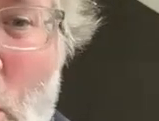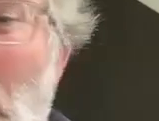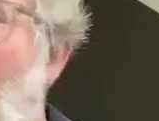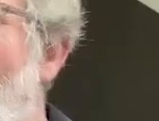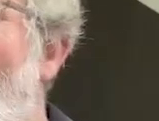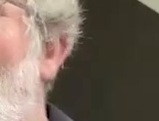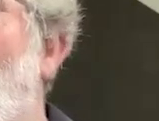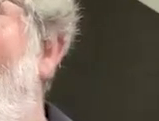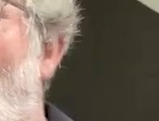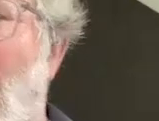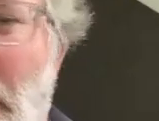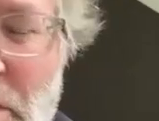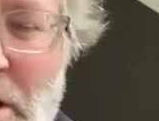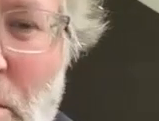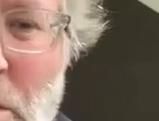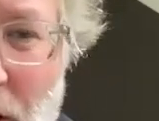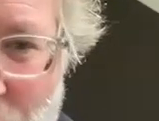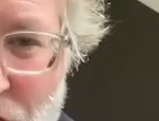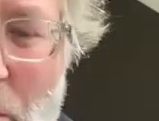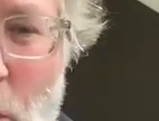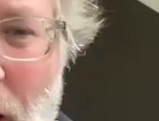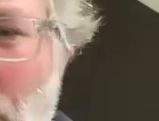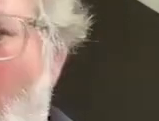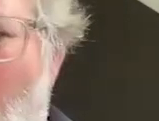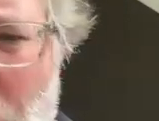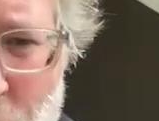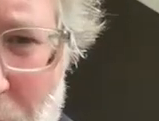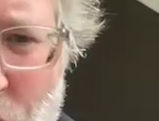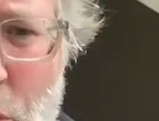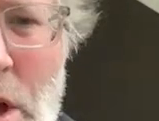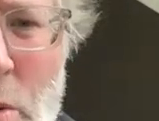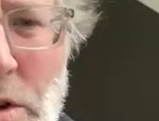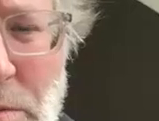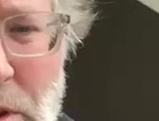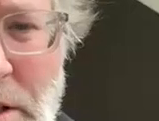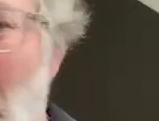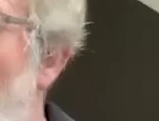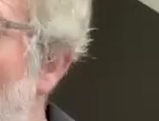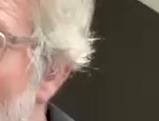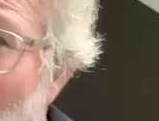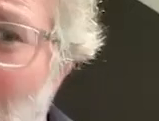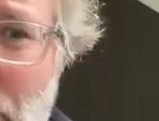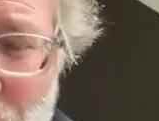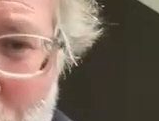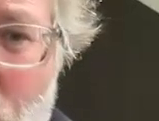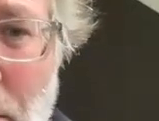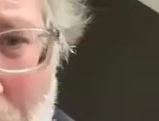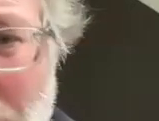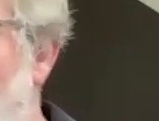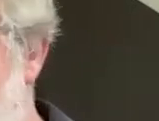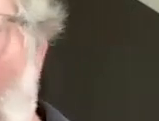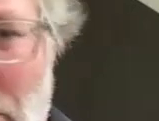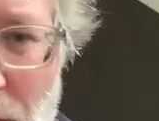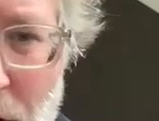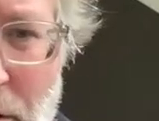perspective what where does the power sit inside of a communication shop what kind of an audit could they do what are some things that might be modest to your point